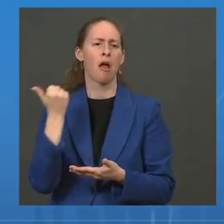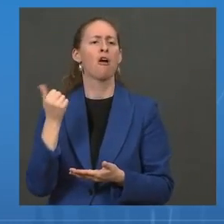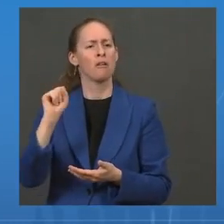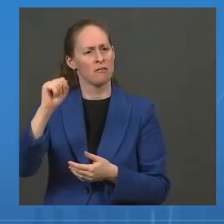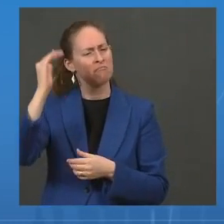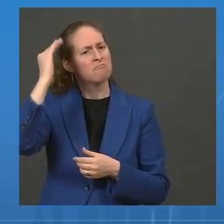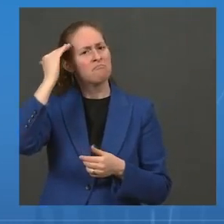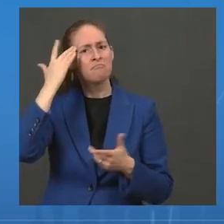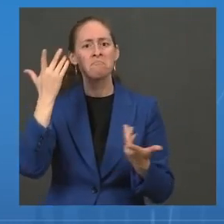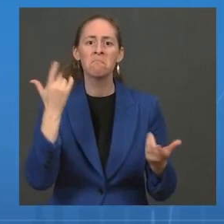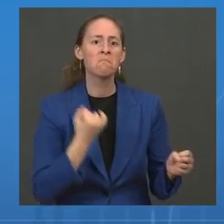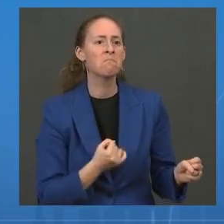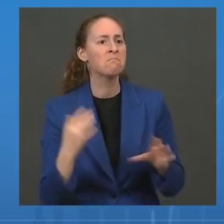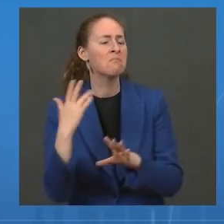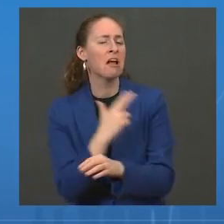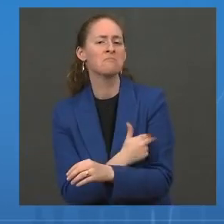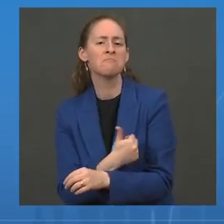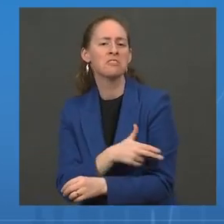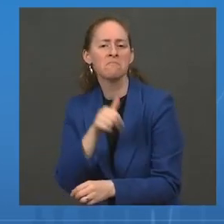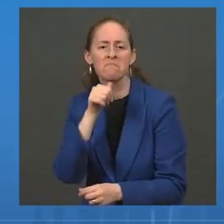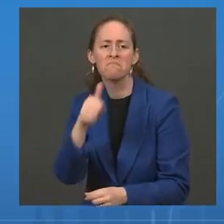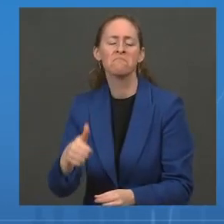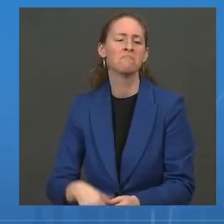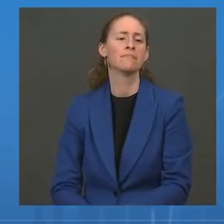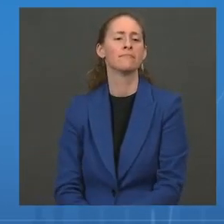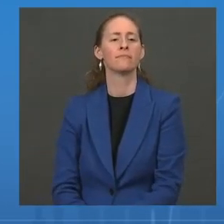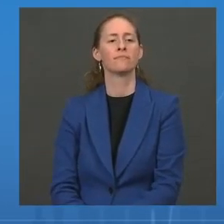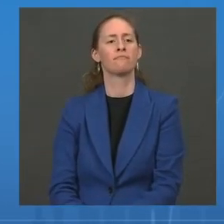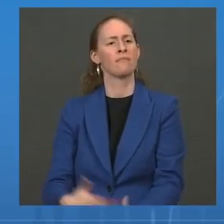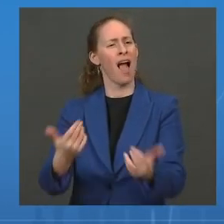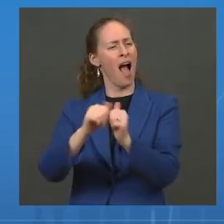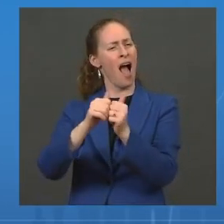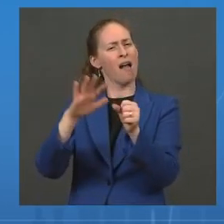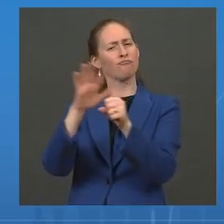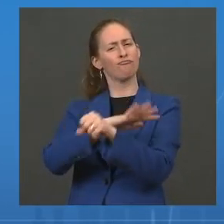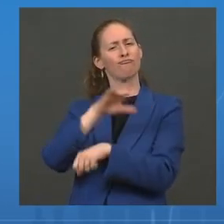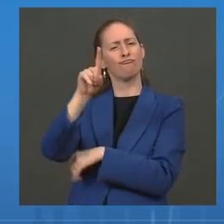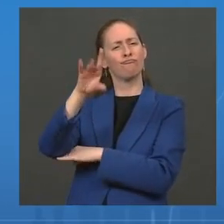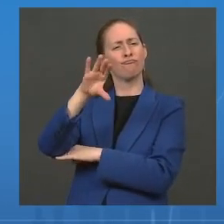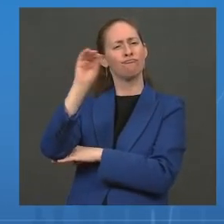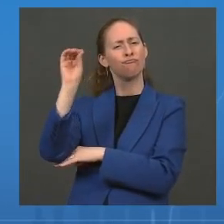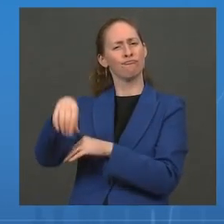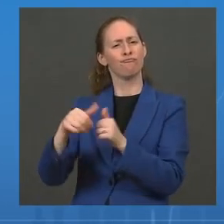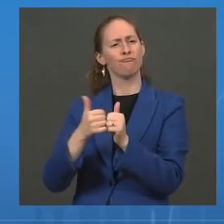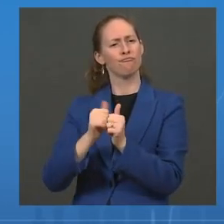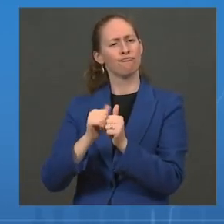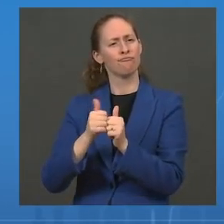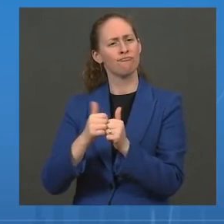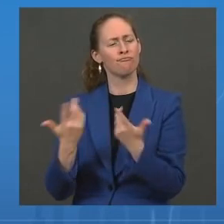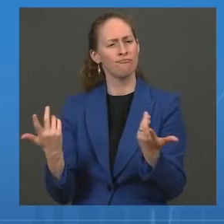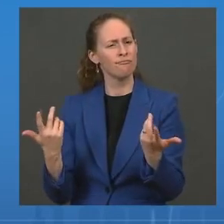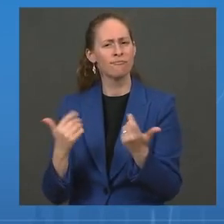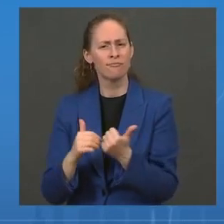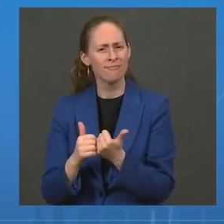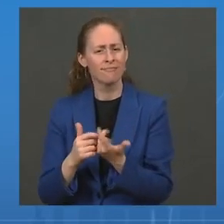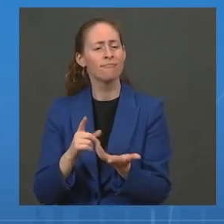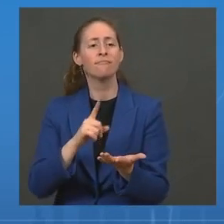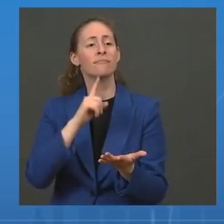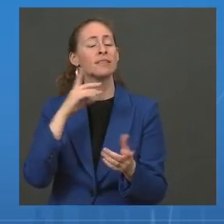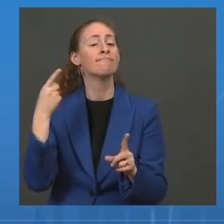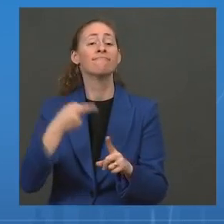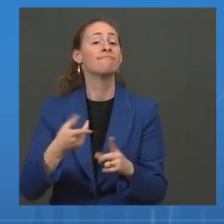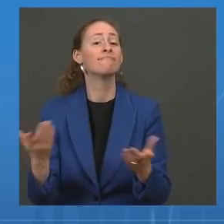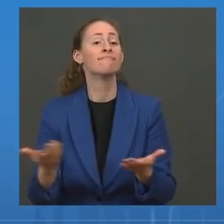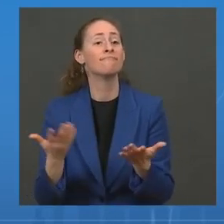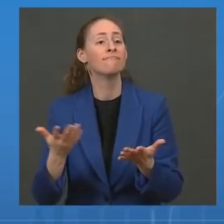The way you get a 100 percent decrease in the risk of hospitalization is to not get